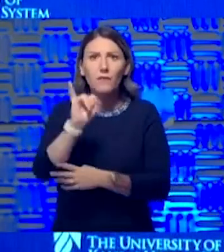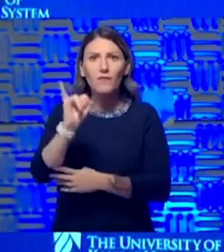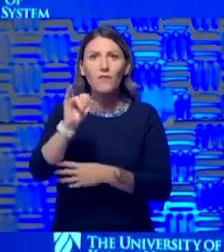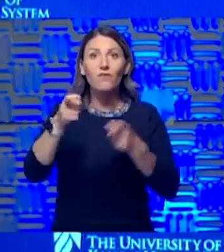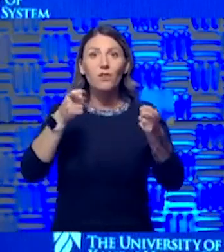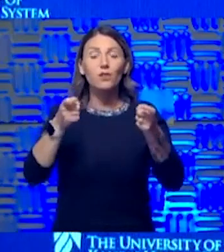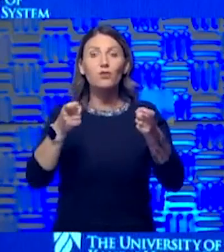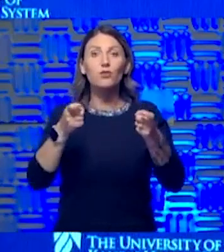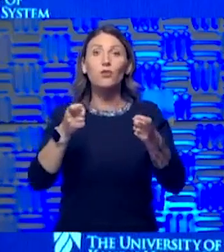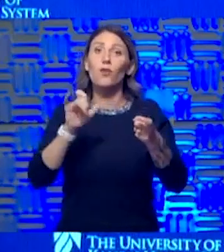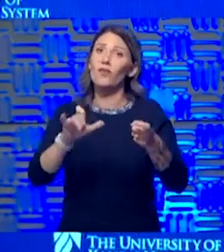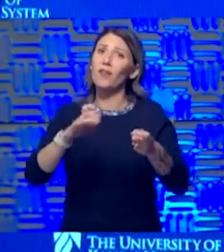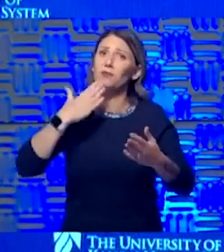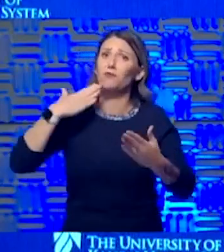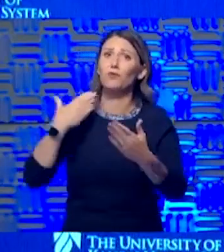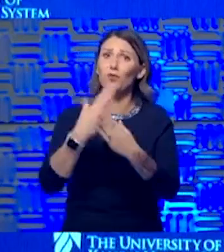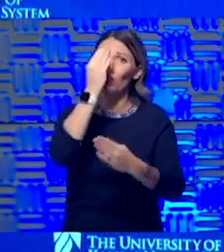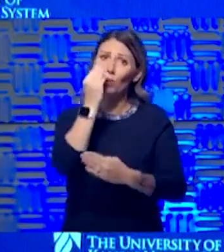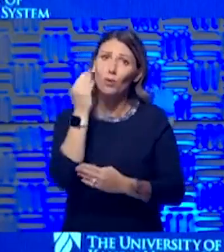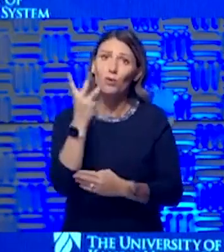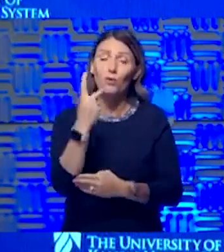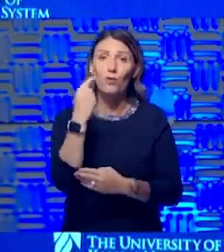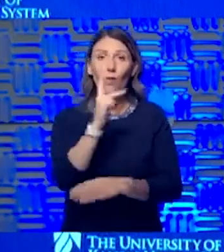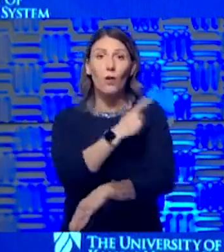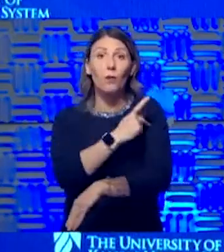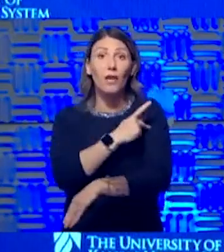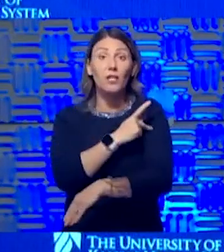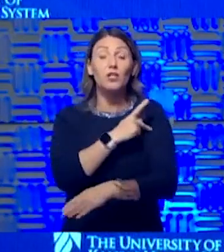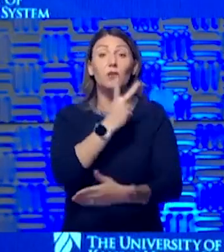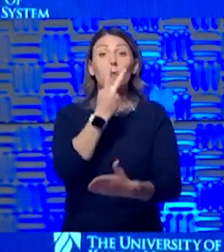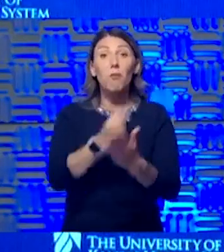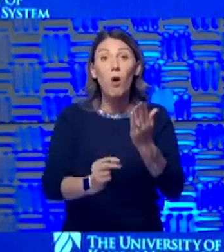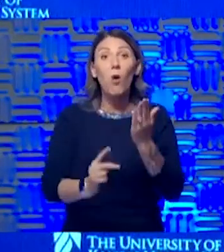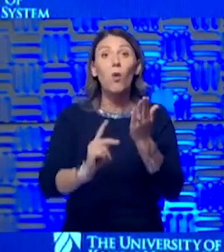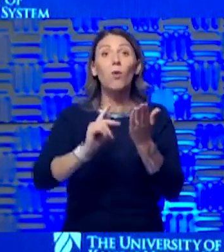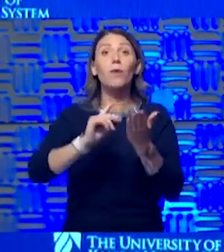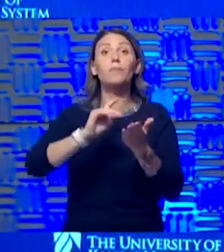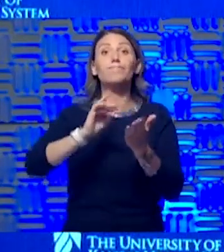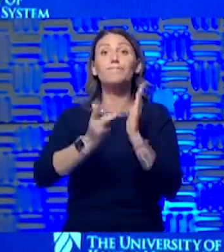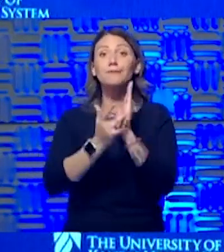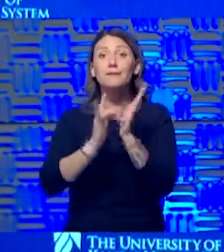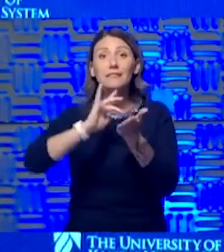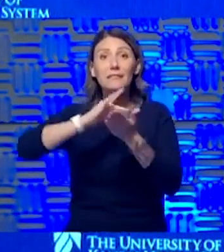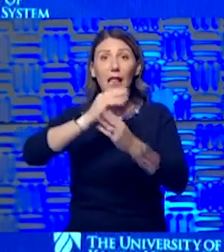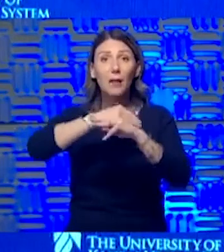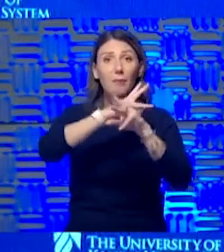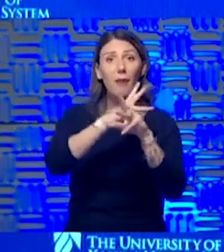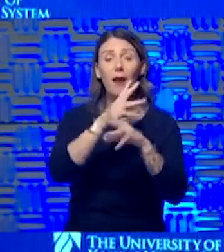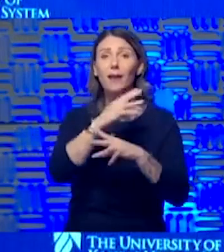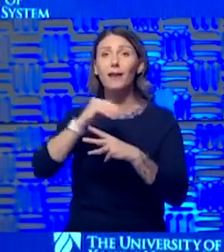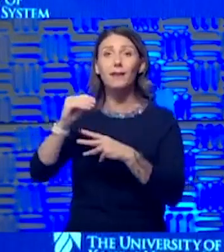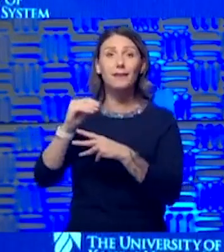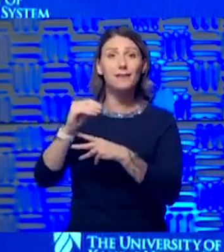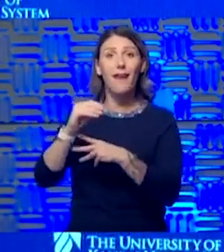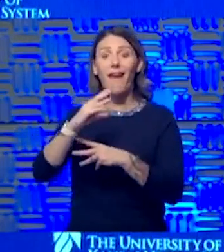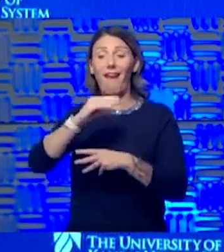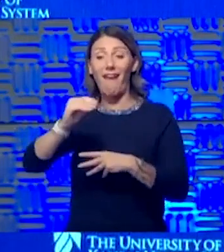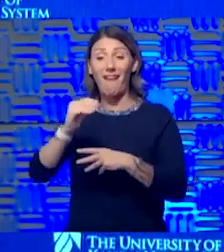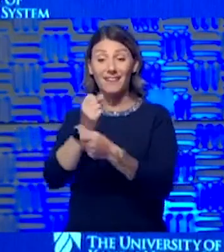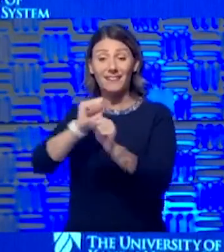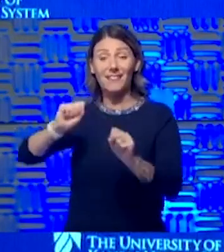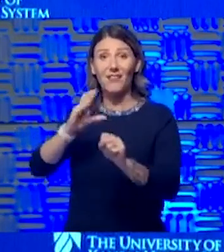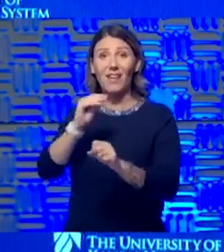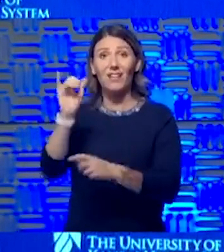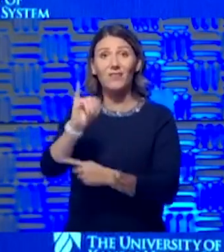that part's really good news. And I think for patients, both telemedicine and some of the new things about patient safety and infection control will be even